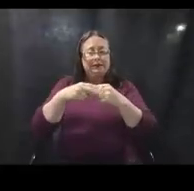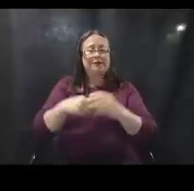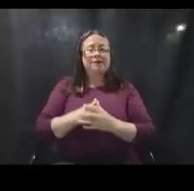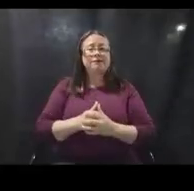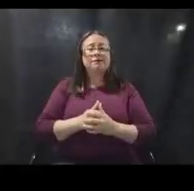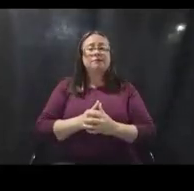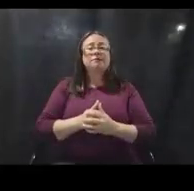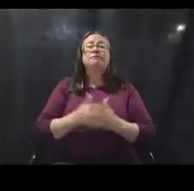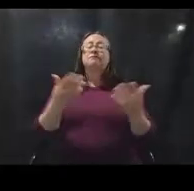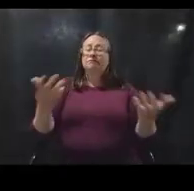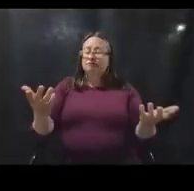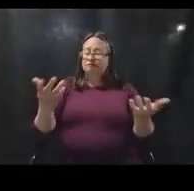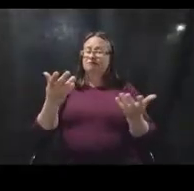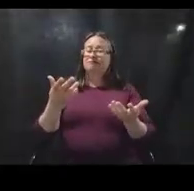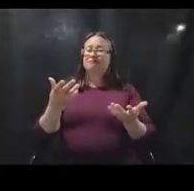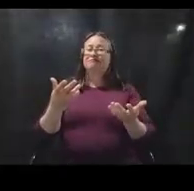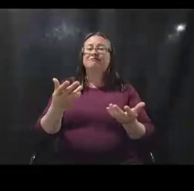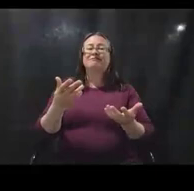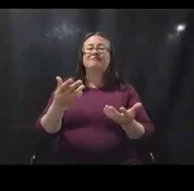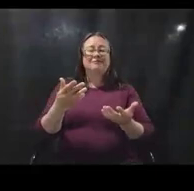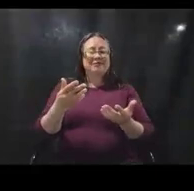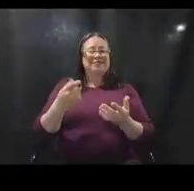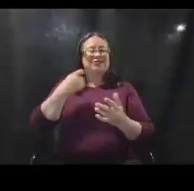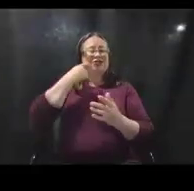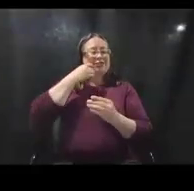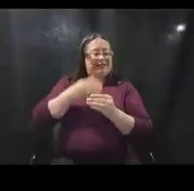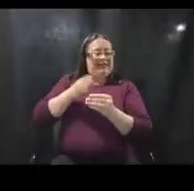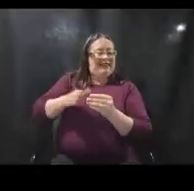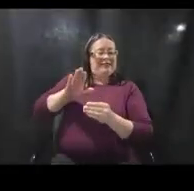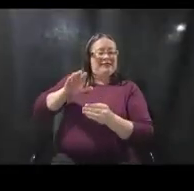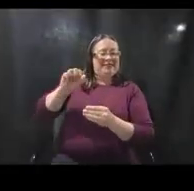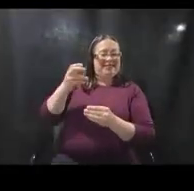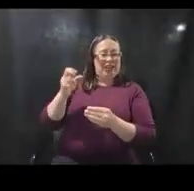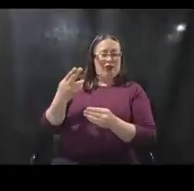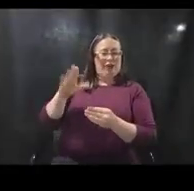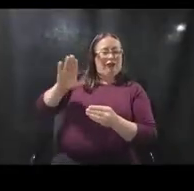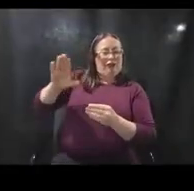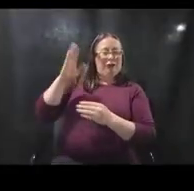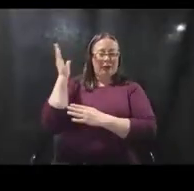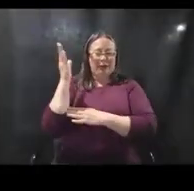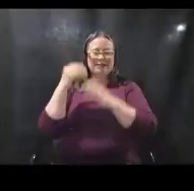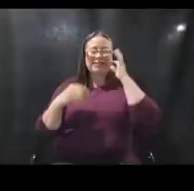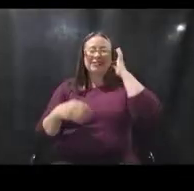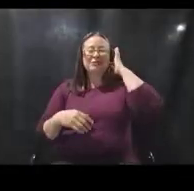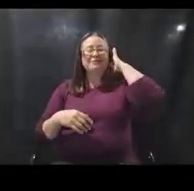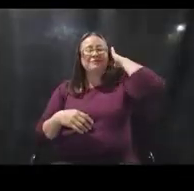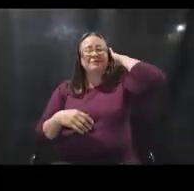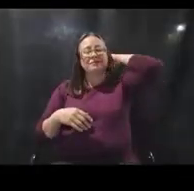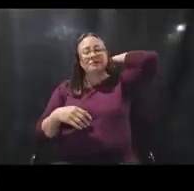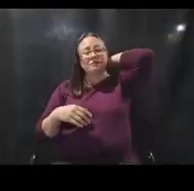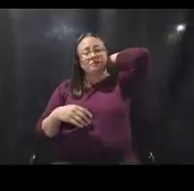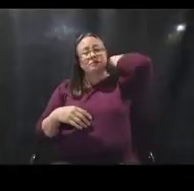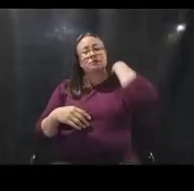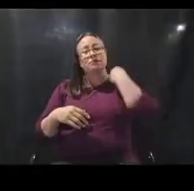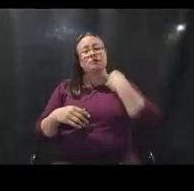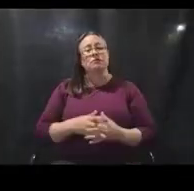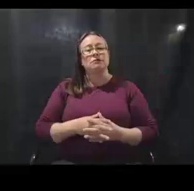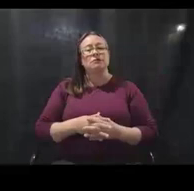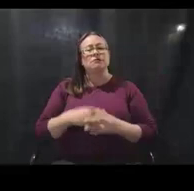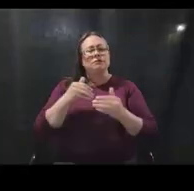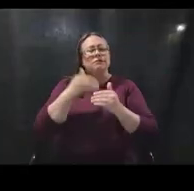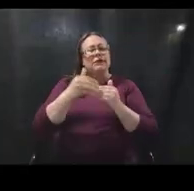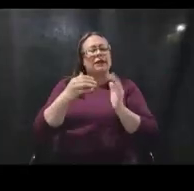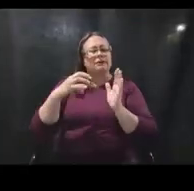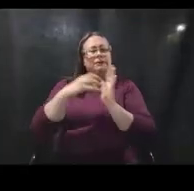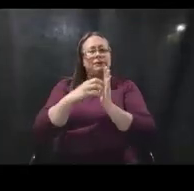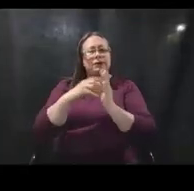Okay. Well, that sets us up. So we were right at the tail end of Sarah's, um, presentation. Uh, so, um, this next section